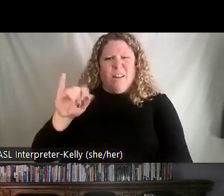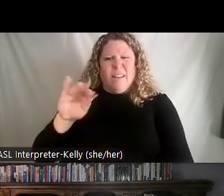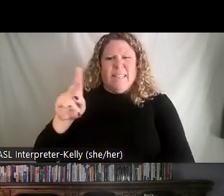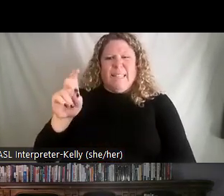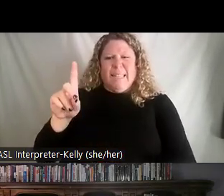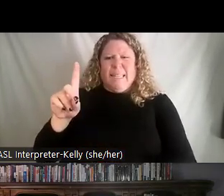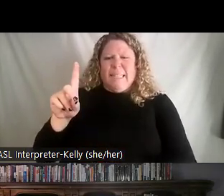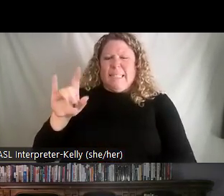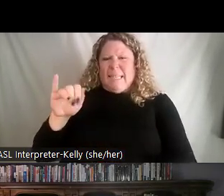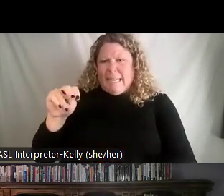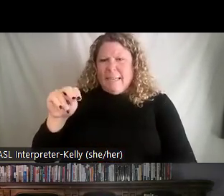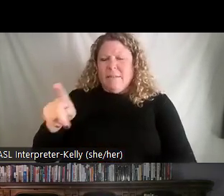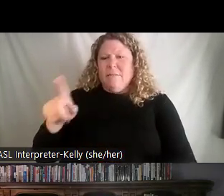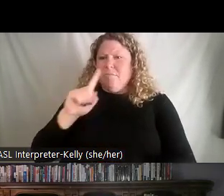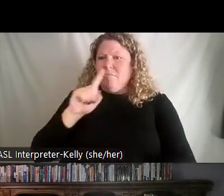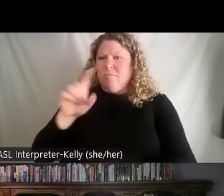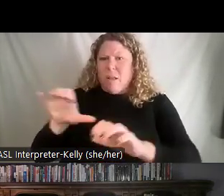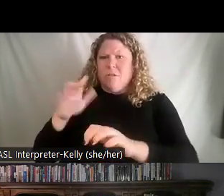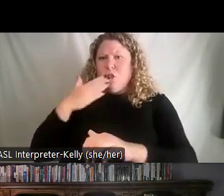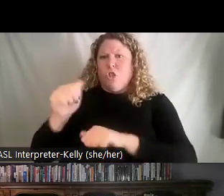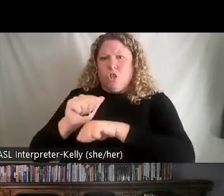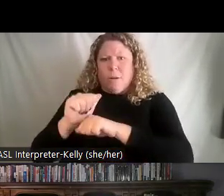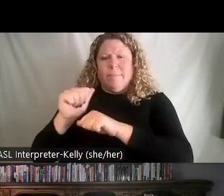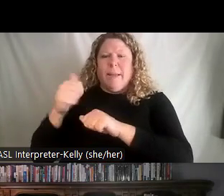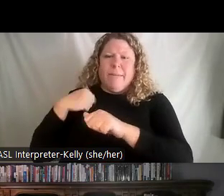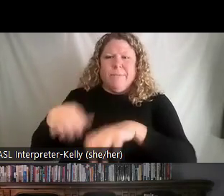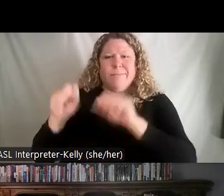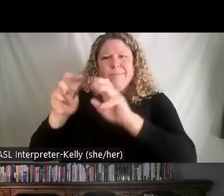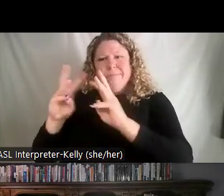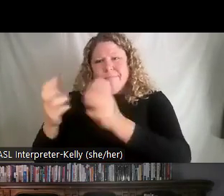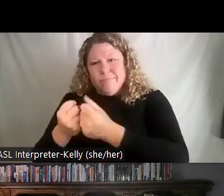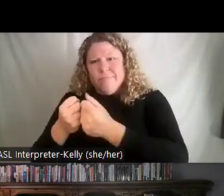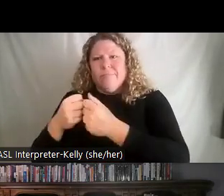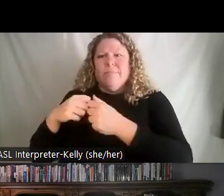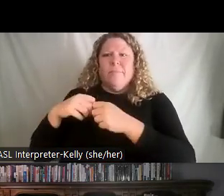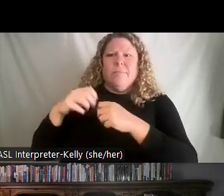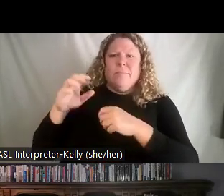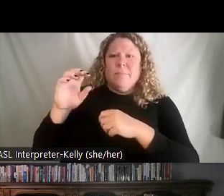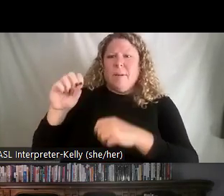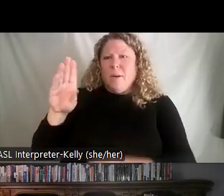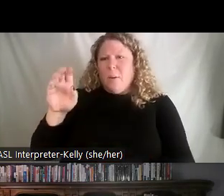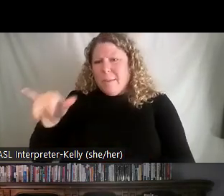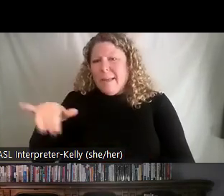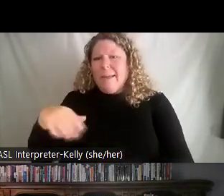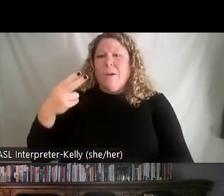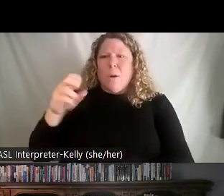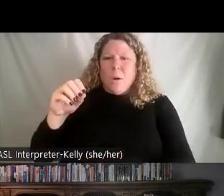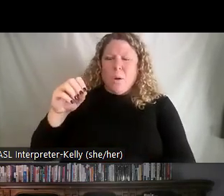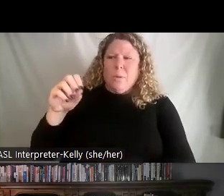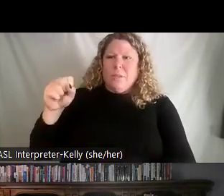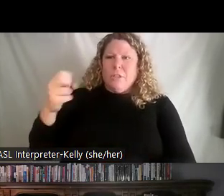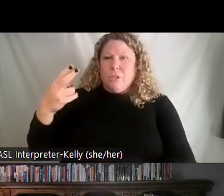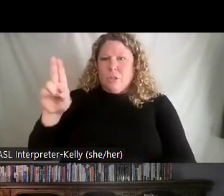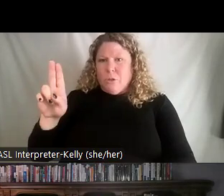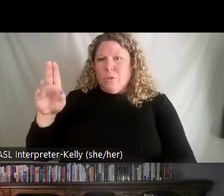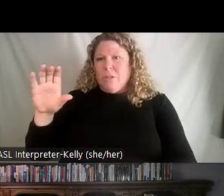to not only embrace the this, but also understand things like Hoshin Conry, Obeya, things like that. Uh, so